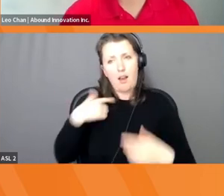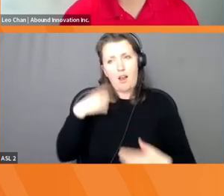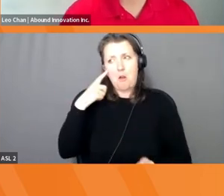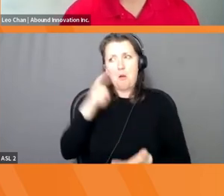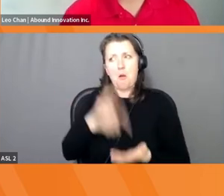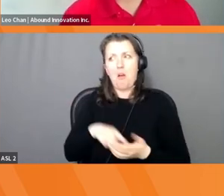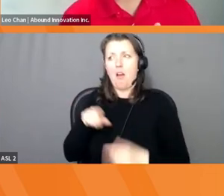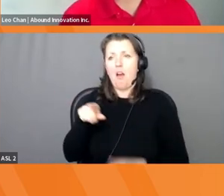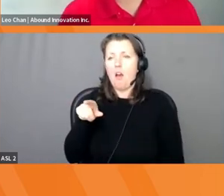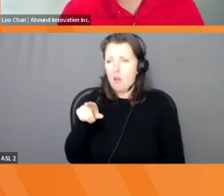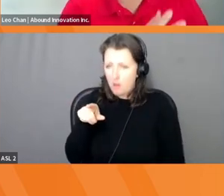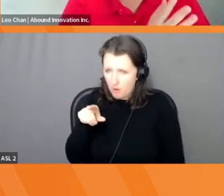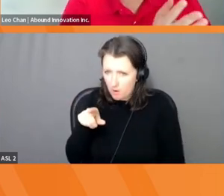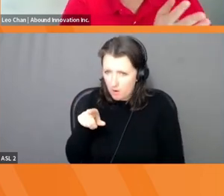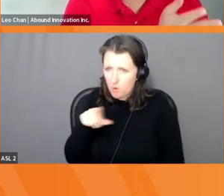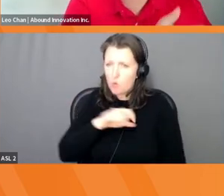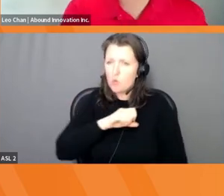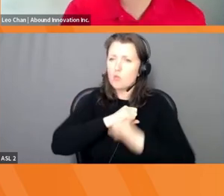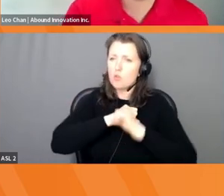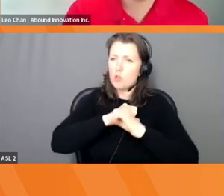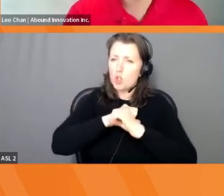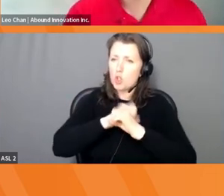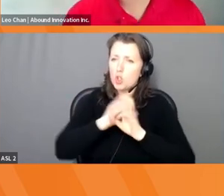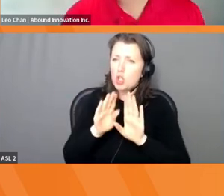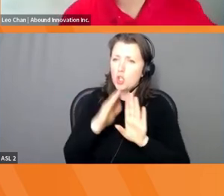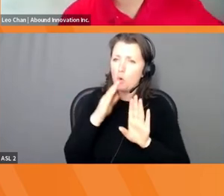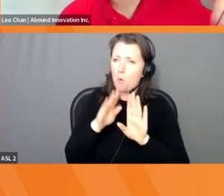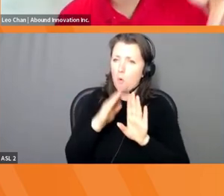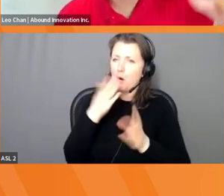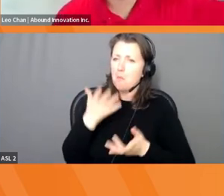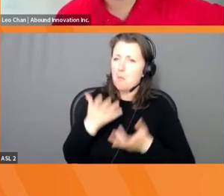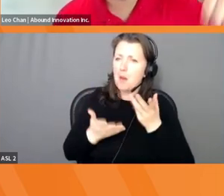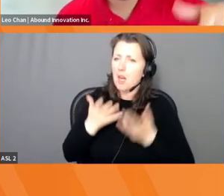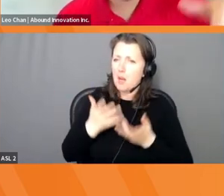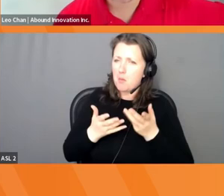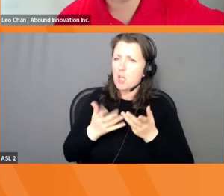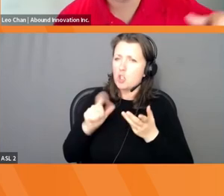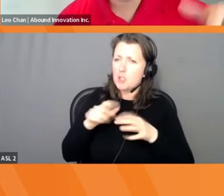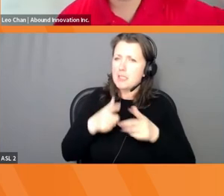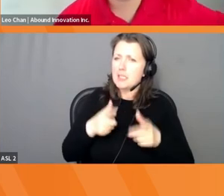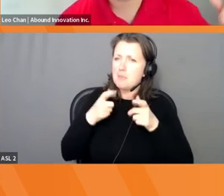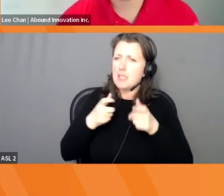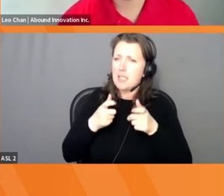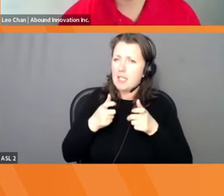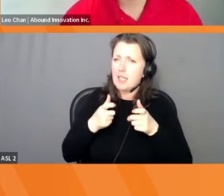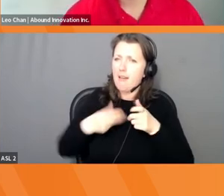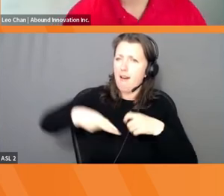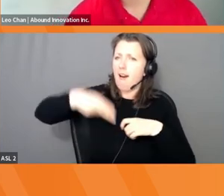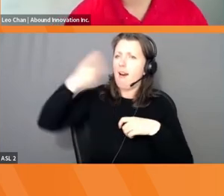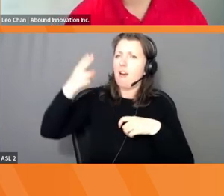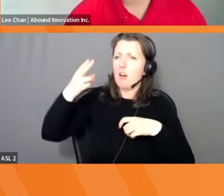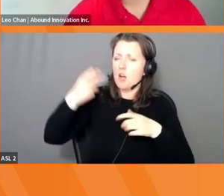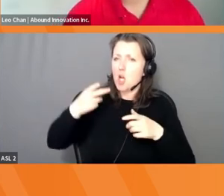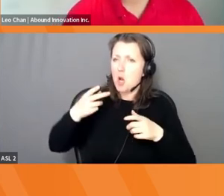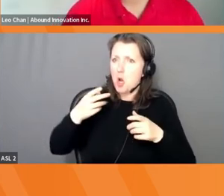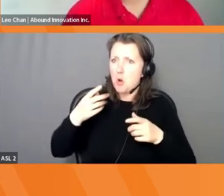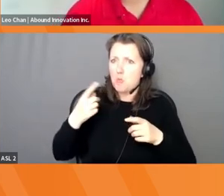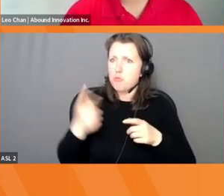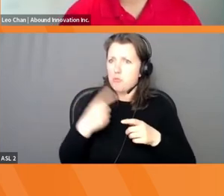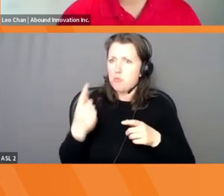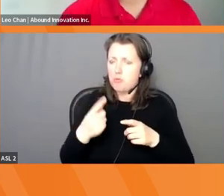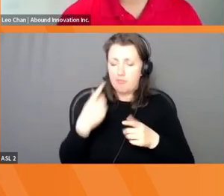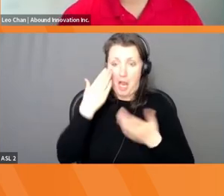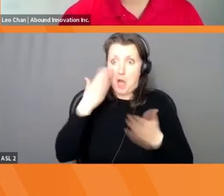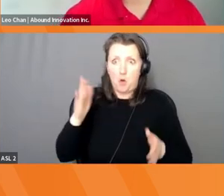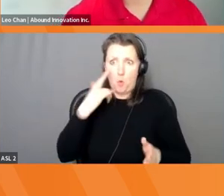pain point, which was like, probably the security door could move a little faster, because everybody's doing the same pattern, same behavior. And observation